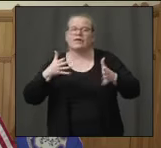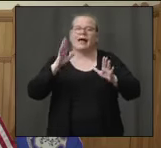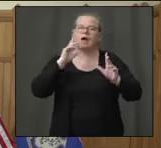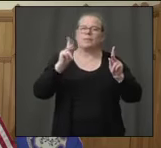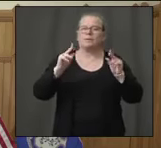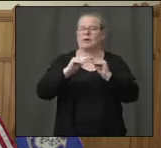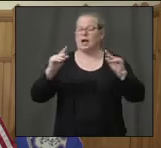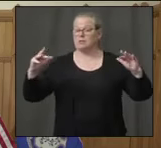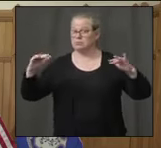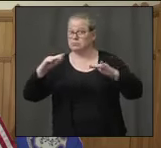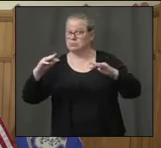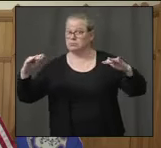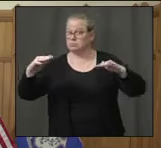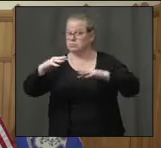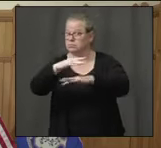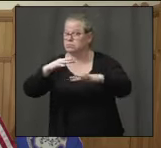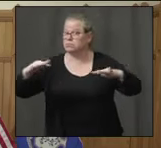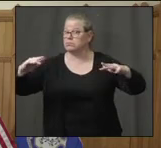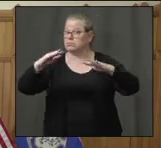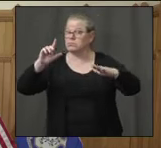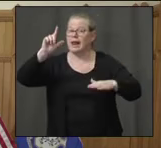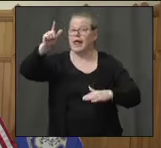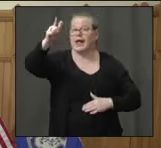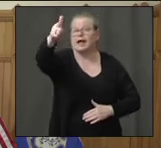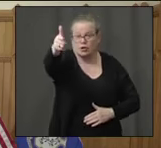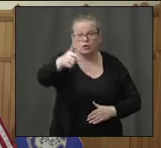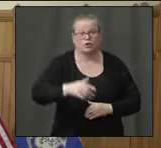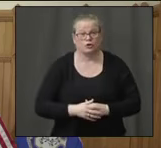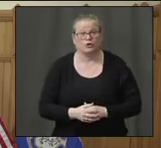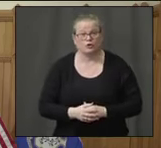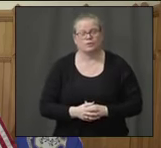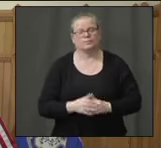We'll move on to WTIC 1080 news.